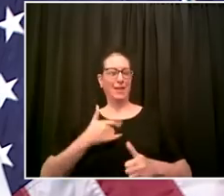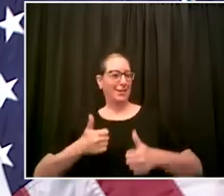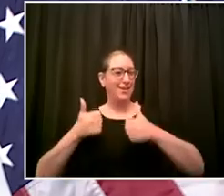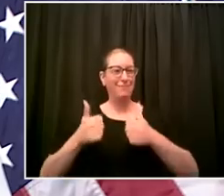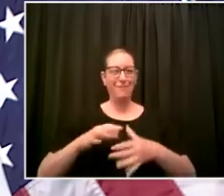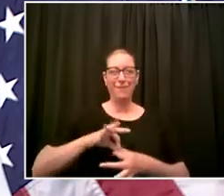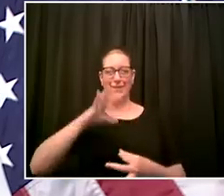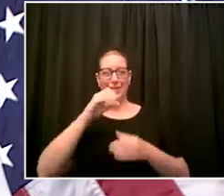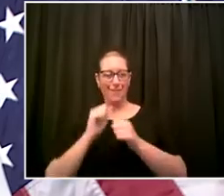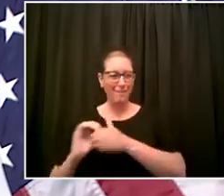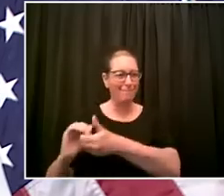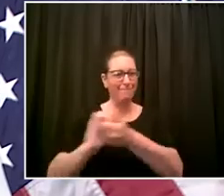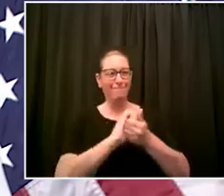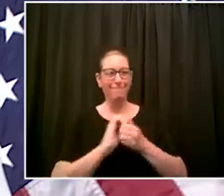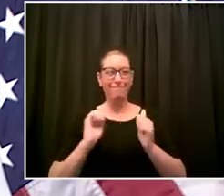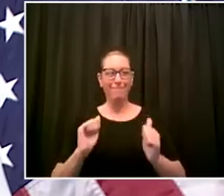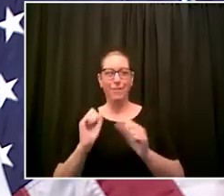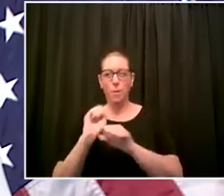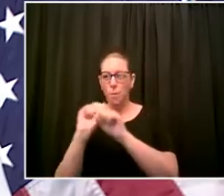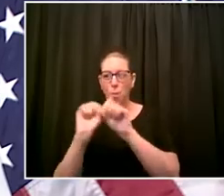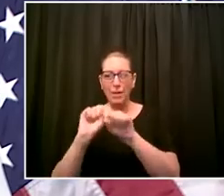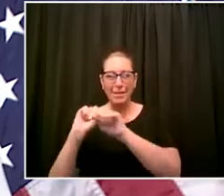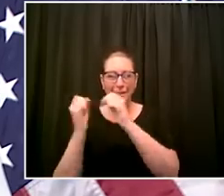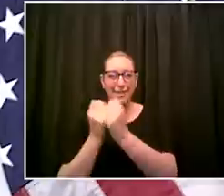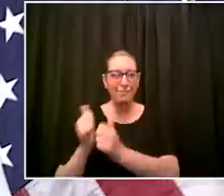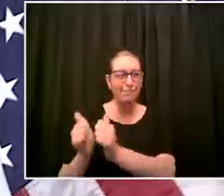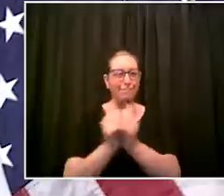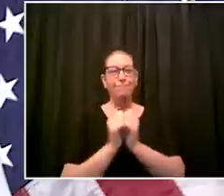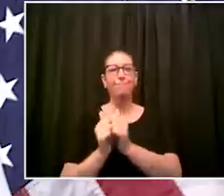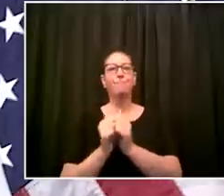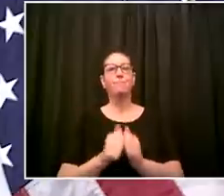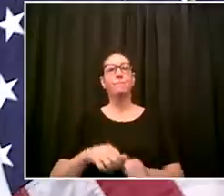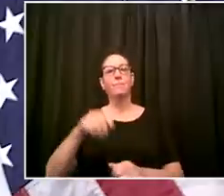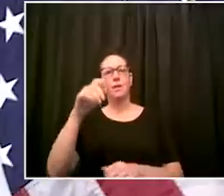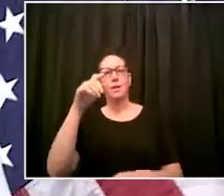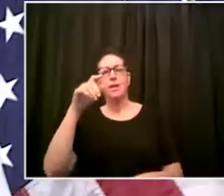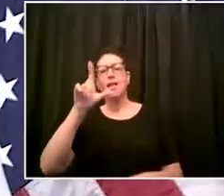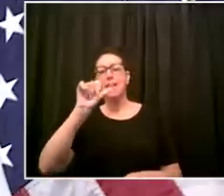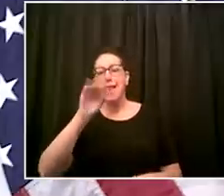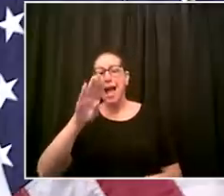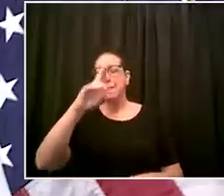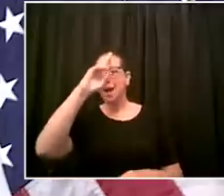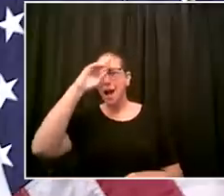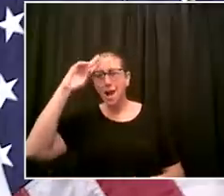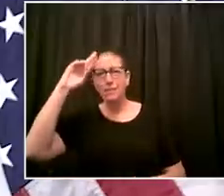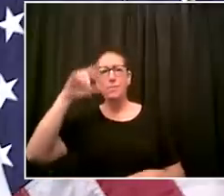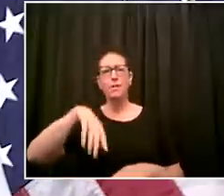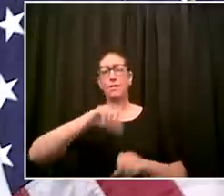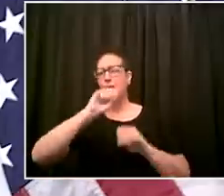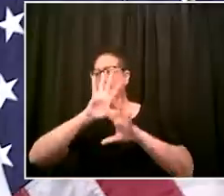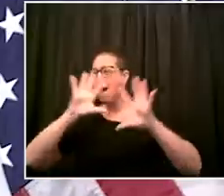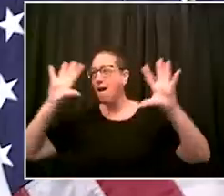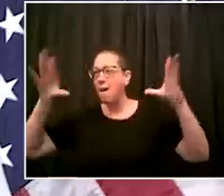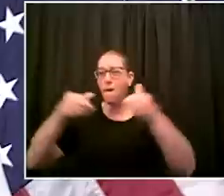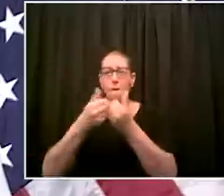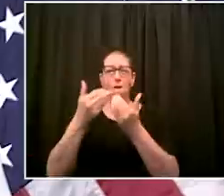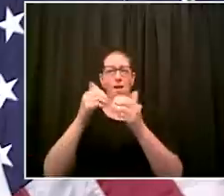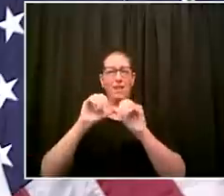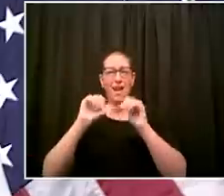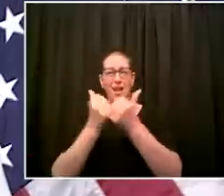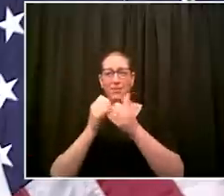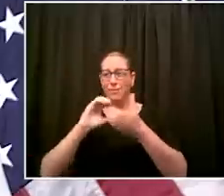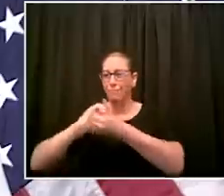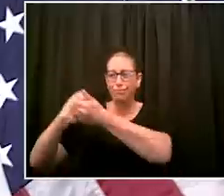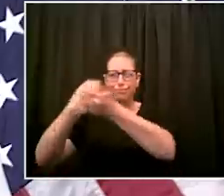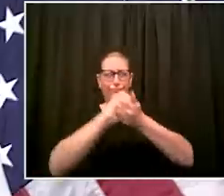institutions the hospitals everyone they've partnered with in new york city and beyond to achieve these goals but from the beginning